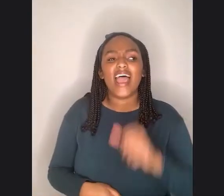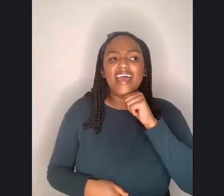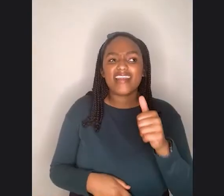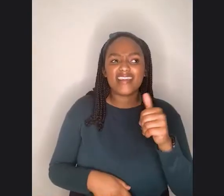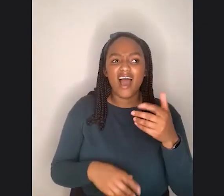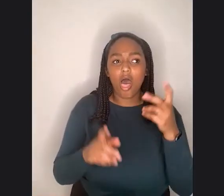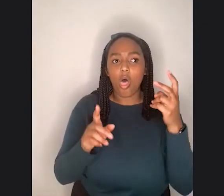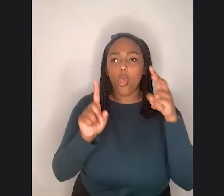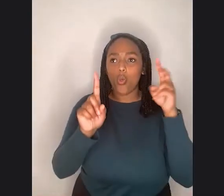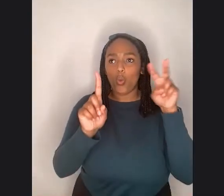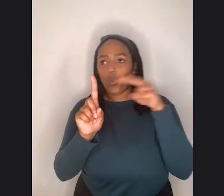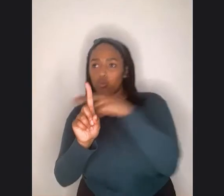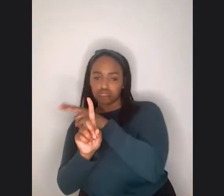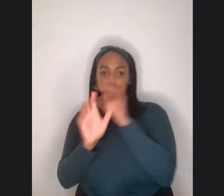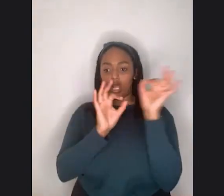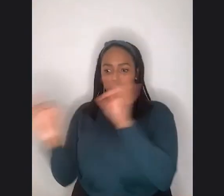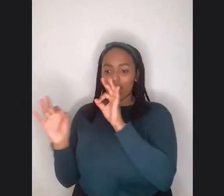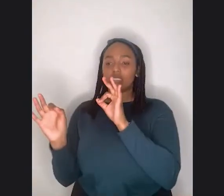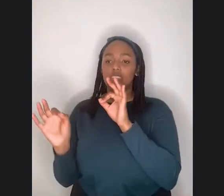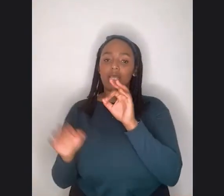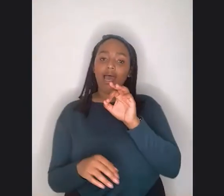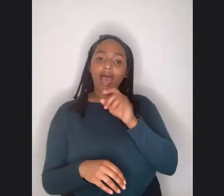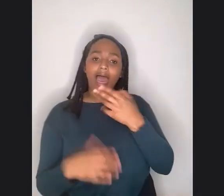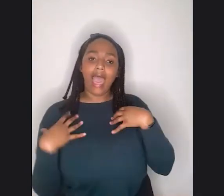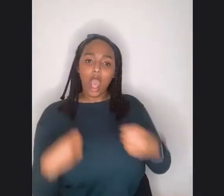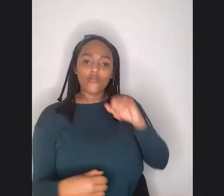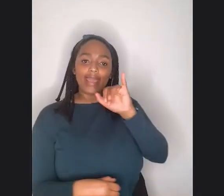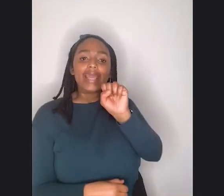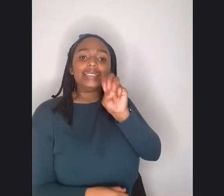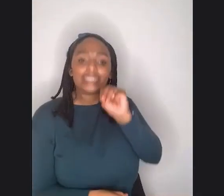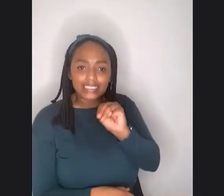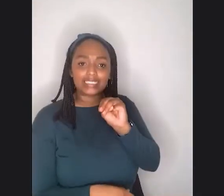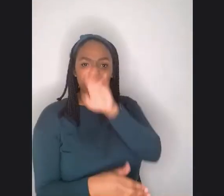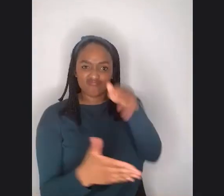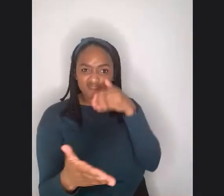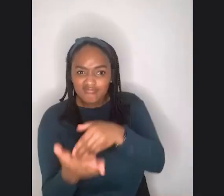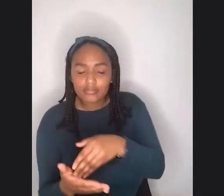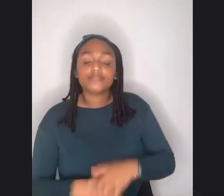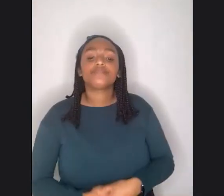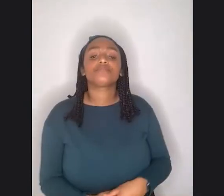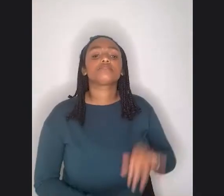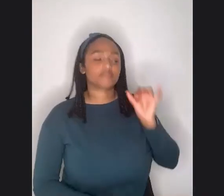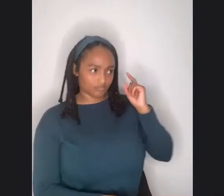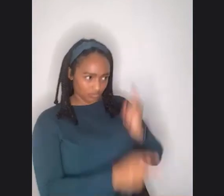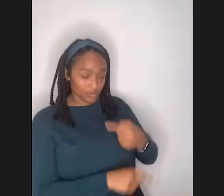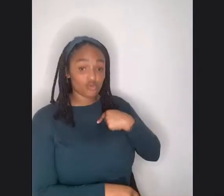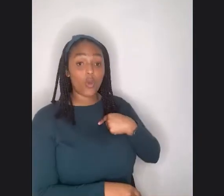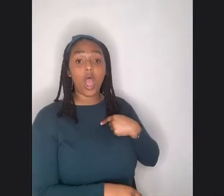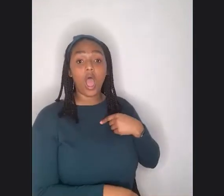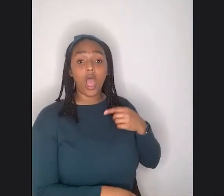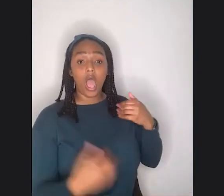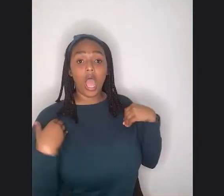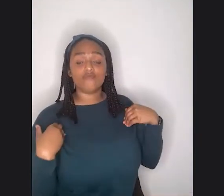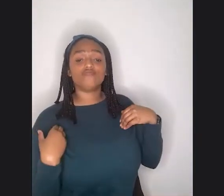Right. Yeah. I, um, so I'm, I was diagnosed with, um, type two diabetes, um,